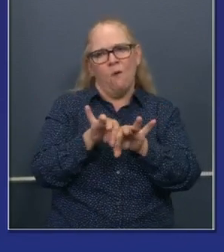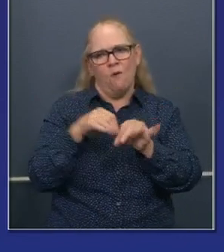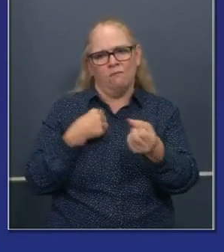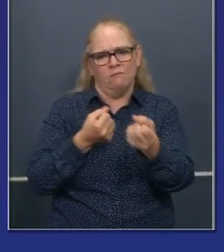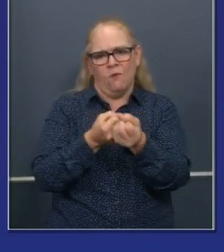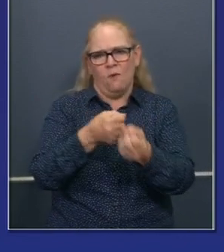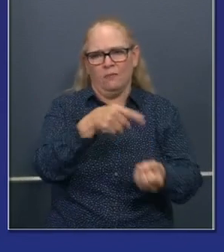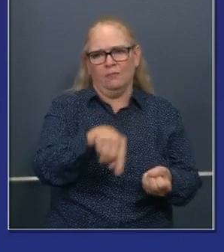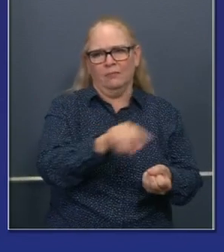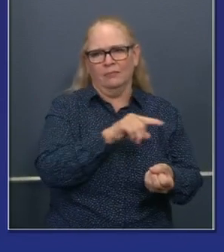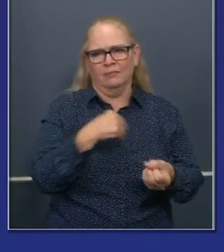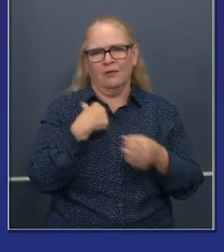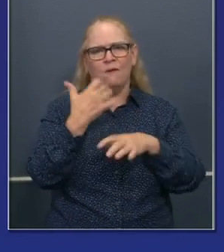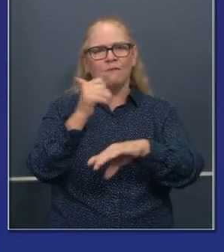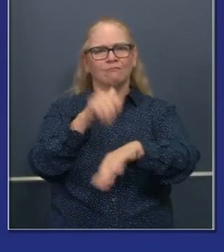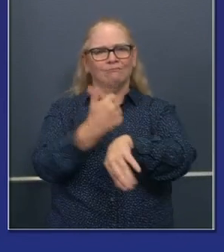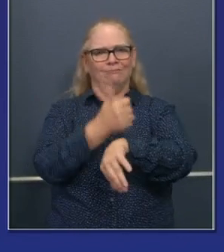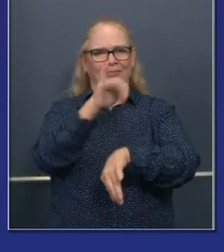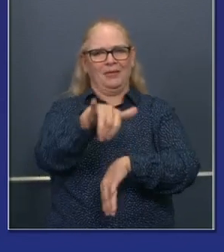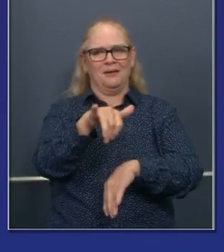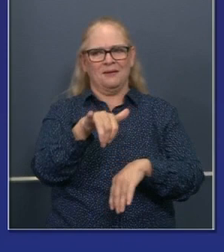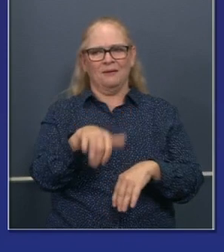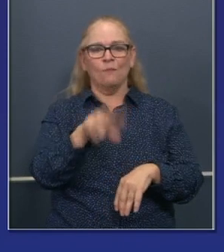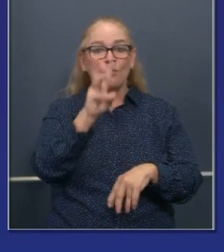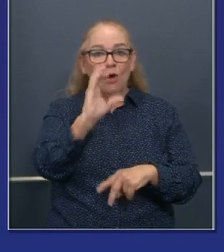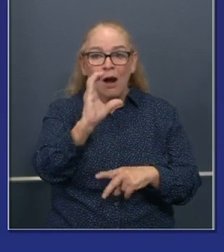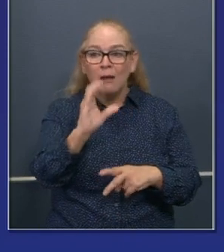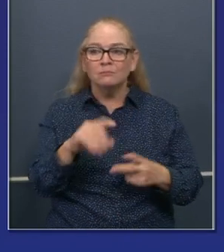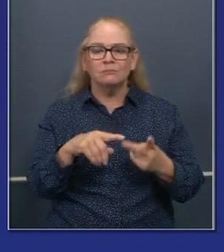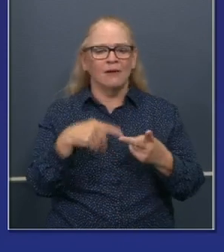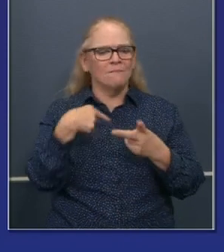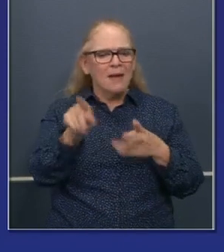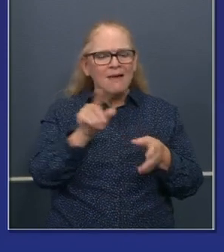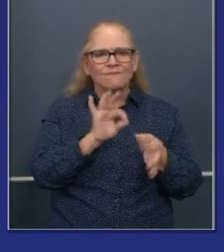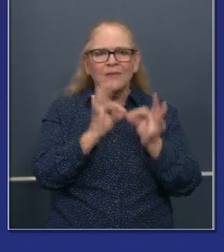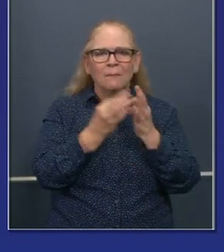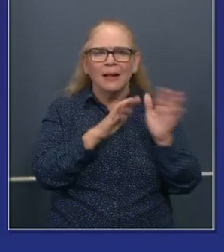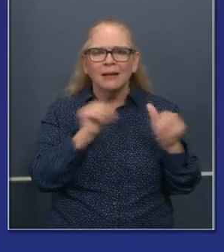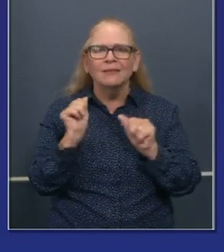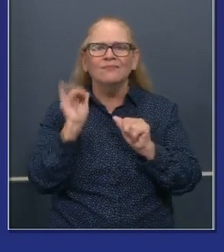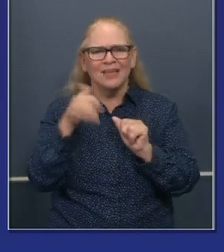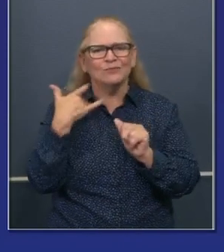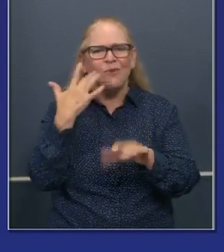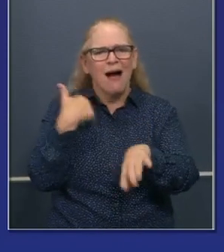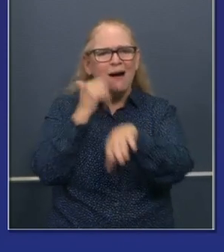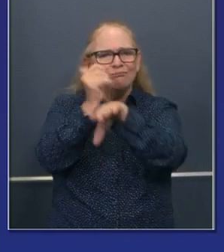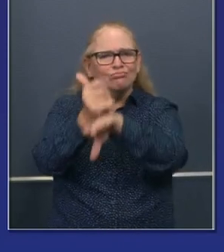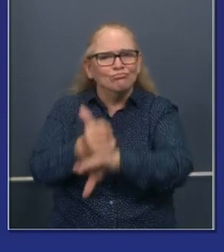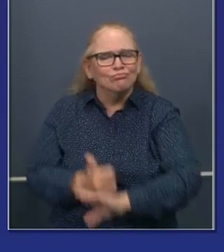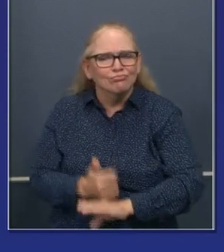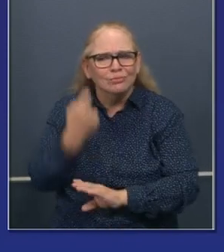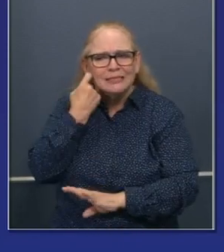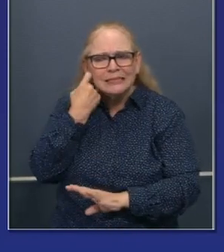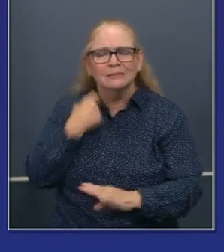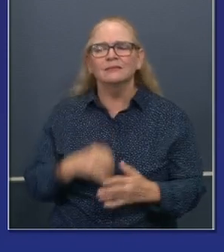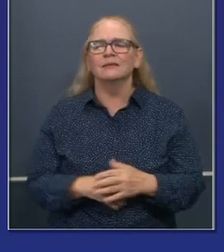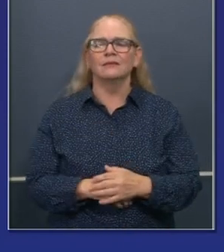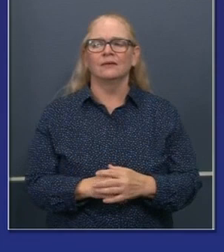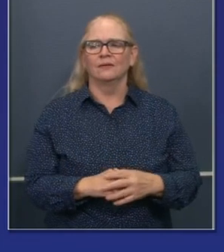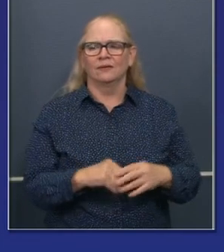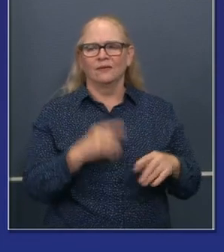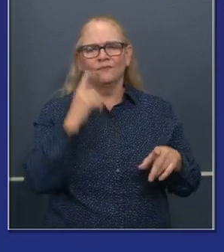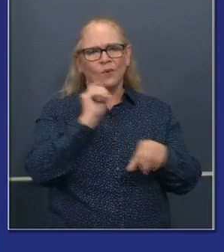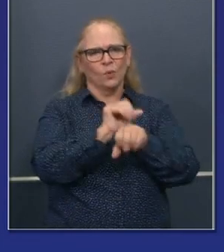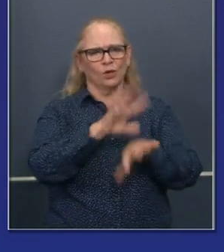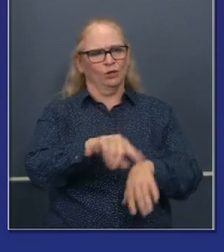It's only way we're going to succeed here. And so for businesses, this is essential. It's not just for workers to